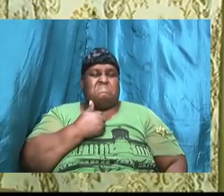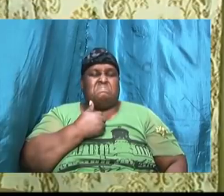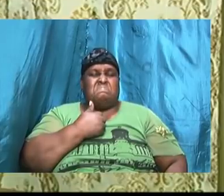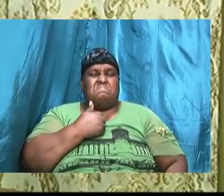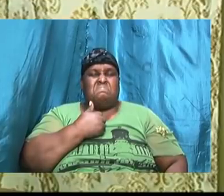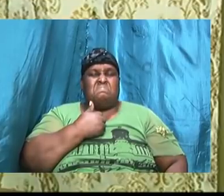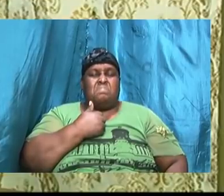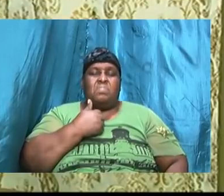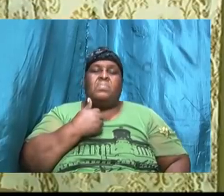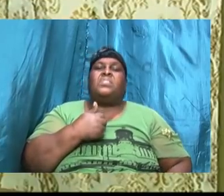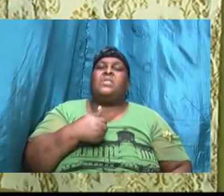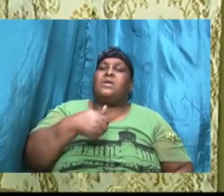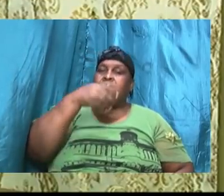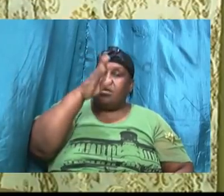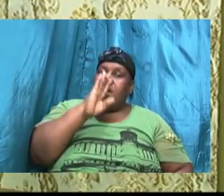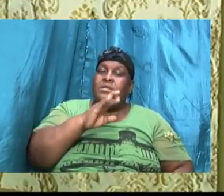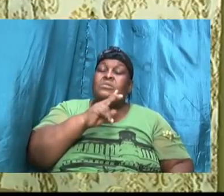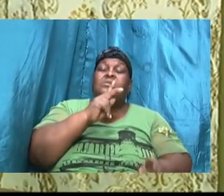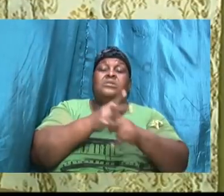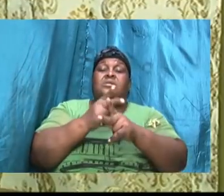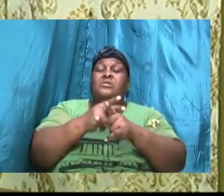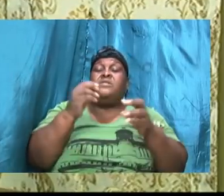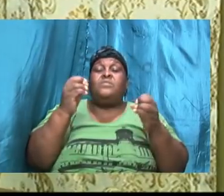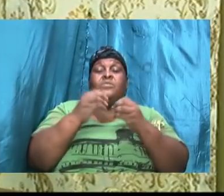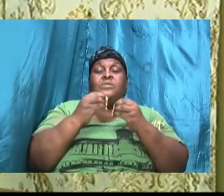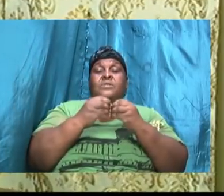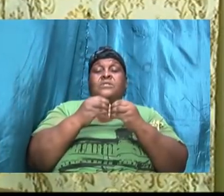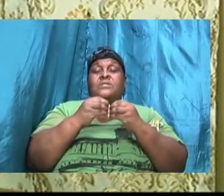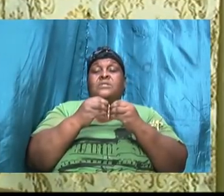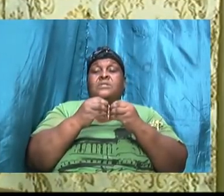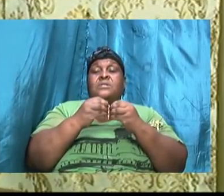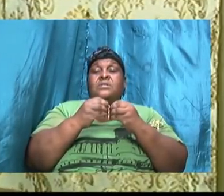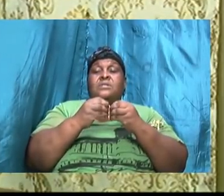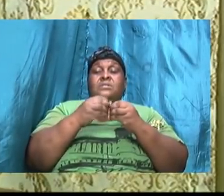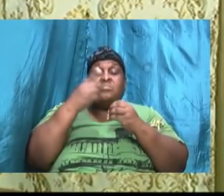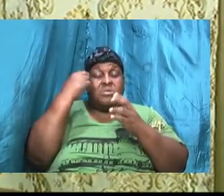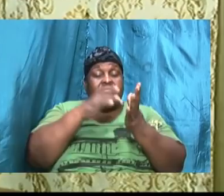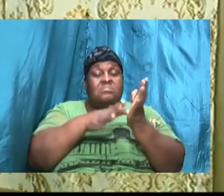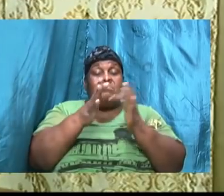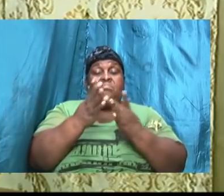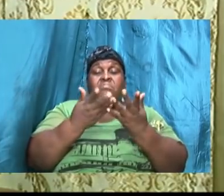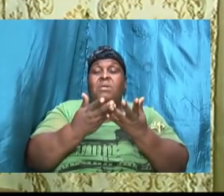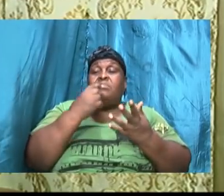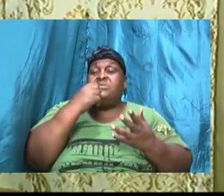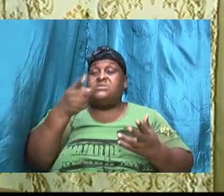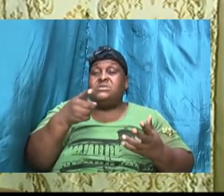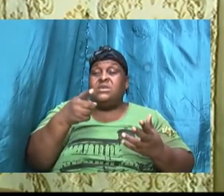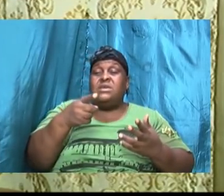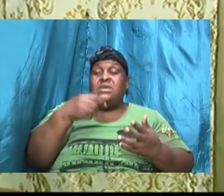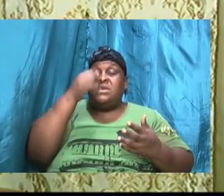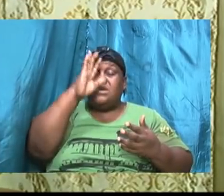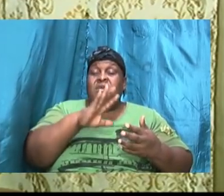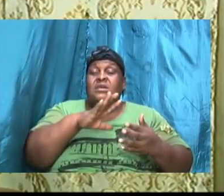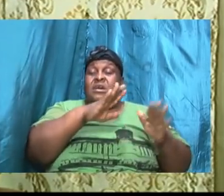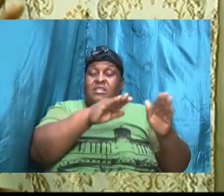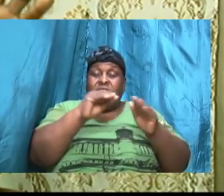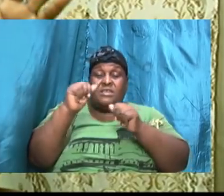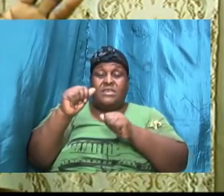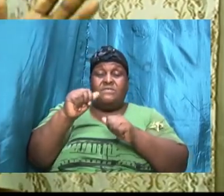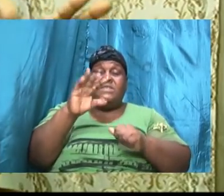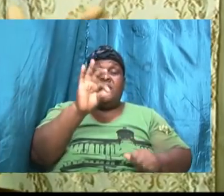and he will care the more because the Bible tells us that he left the ninety and nine and